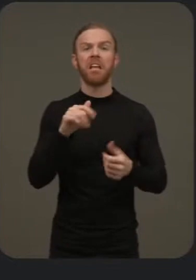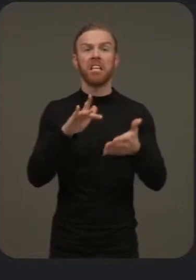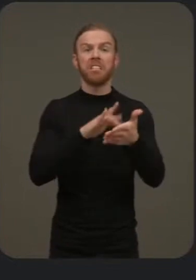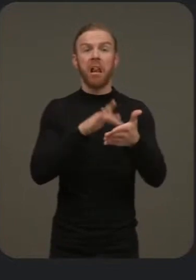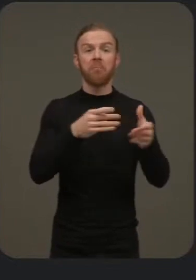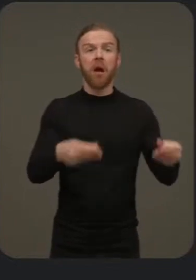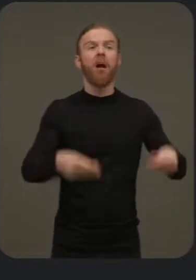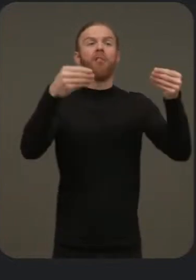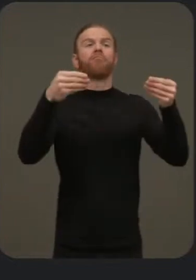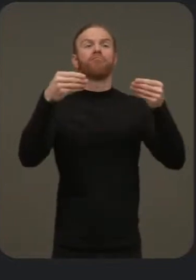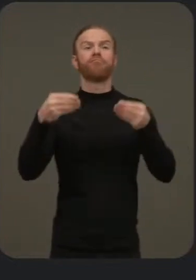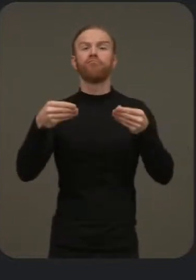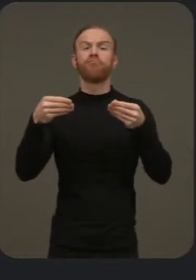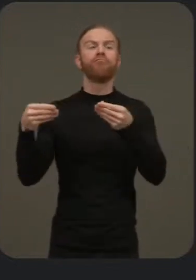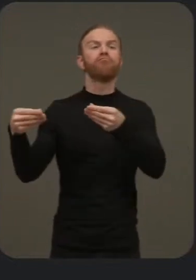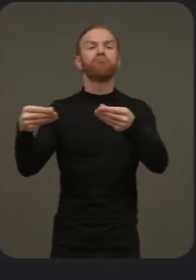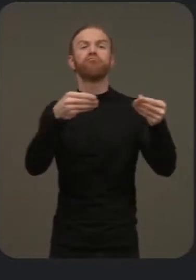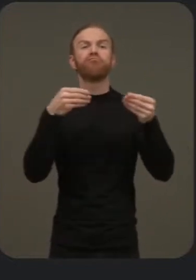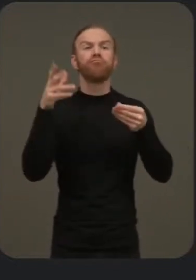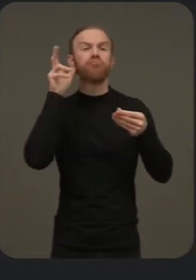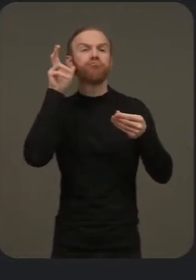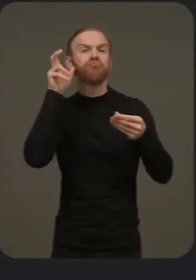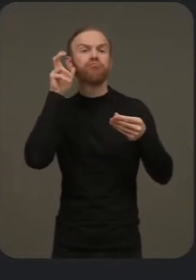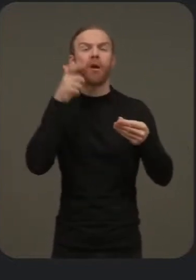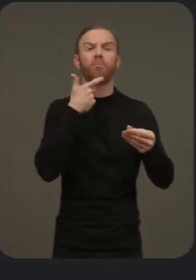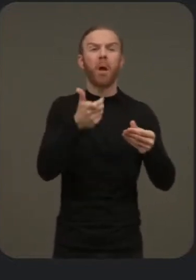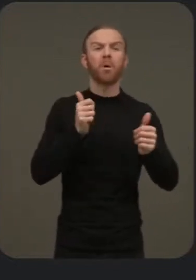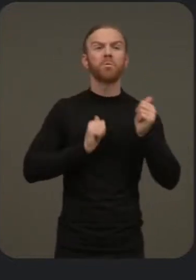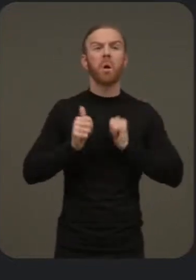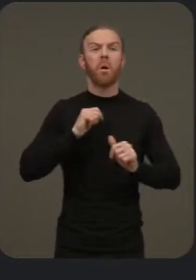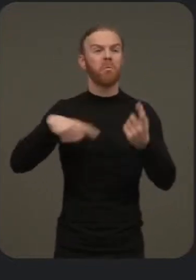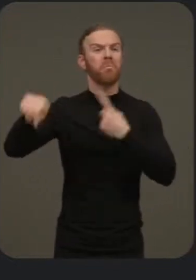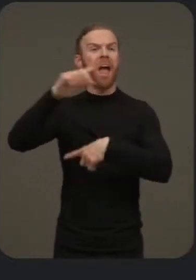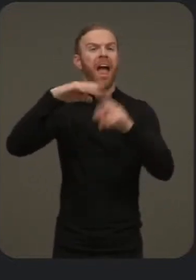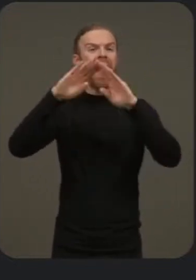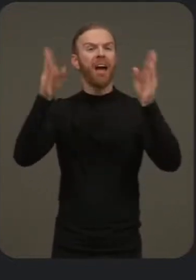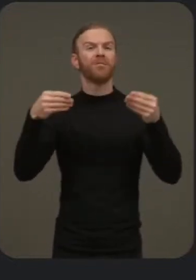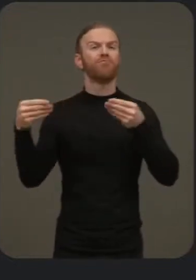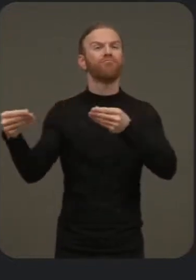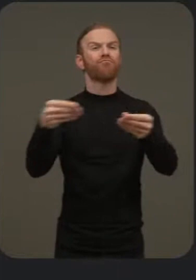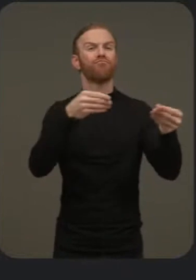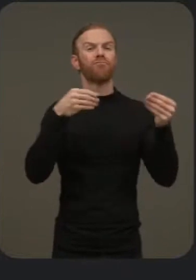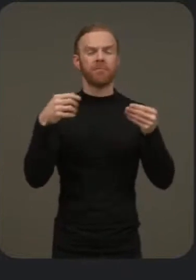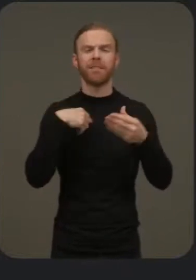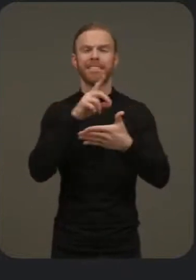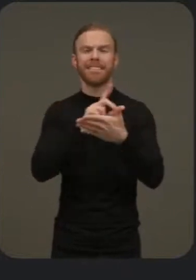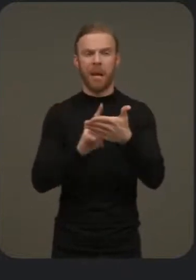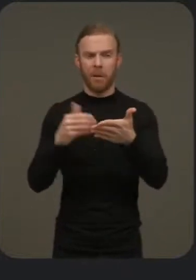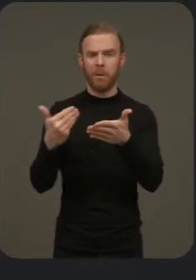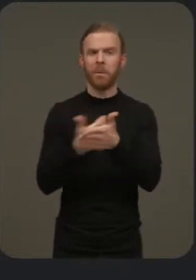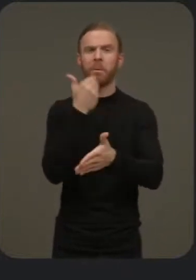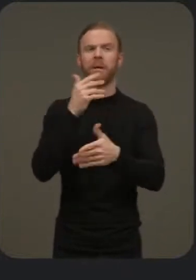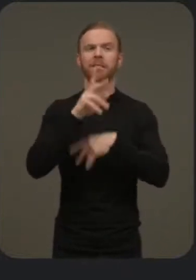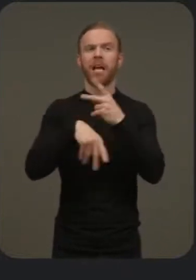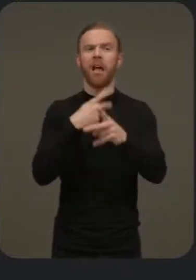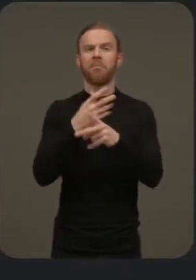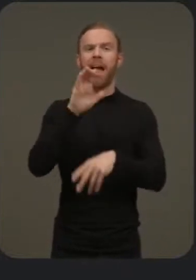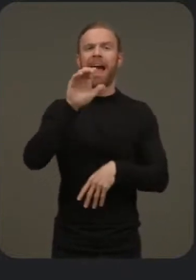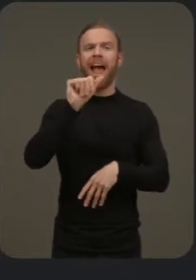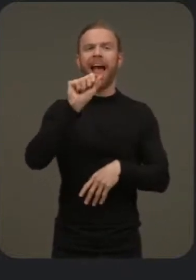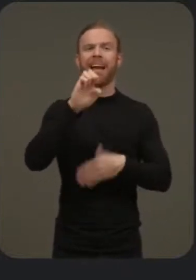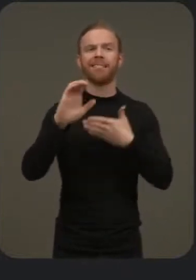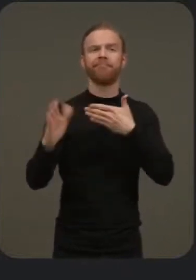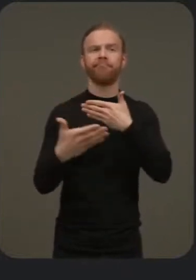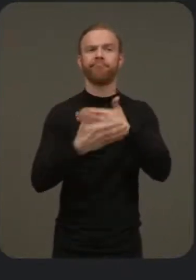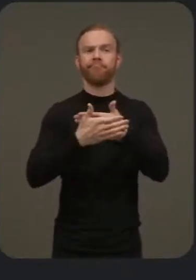the dock and keep listening or watching all around the house. We designed a new type of case for Pixel Tablet that